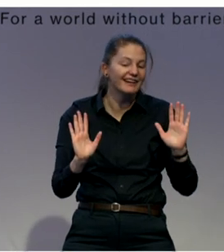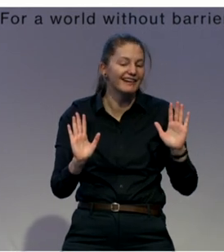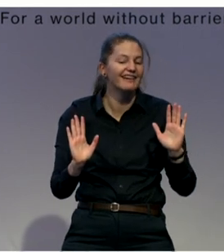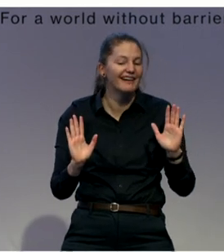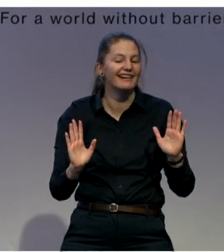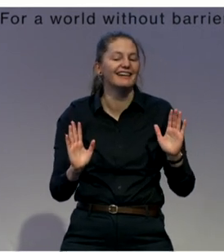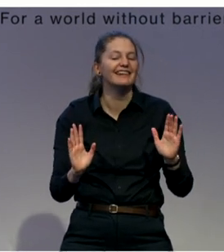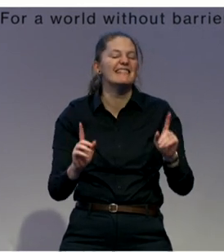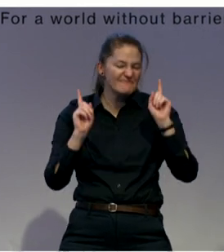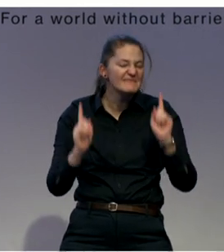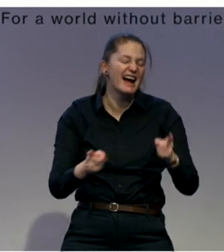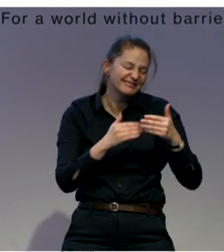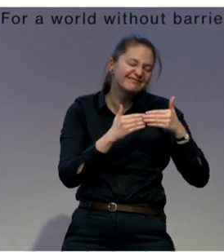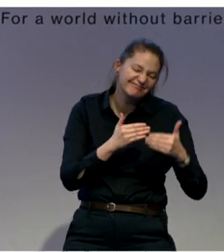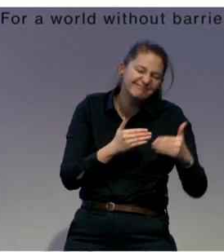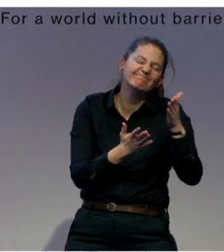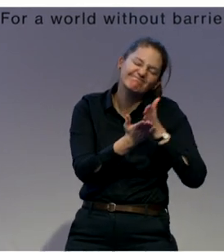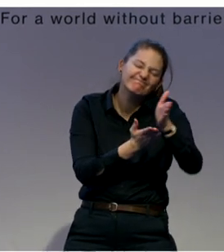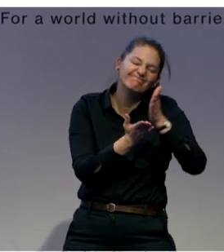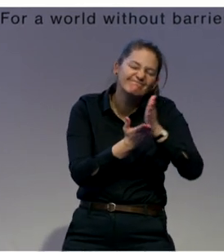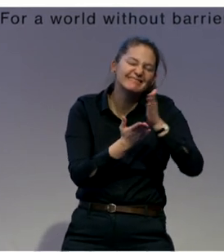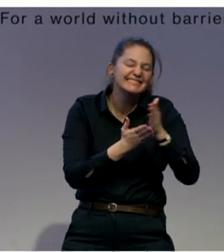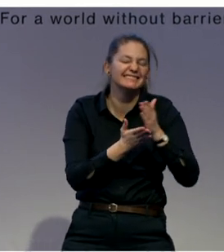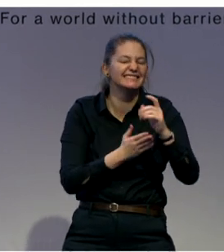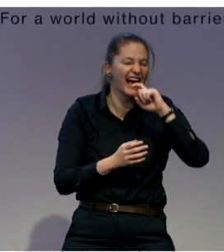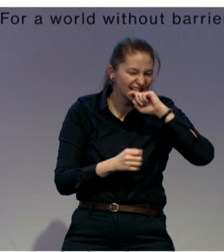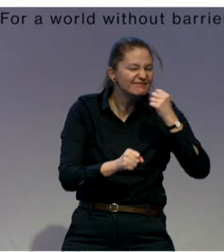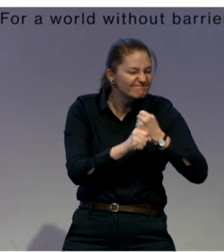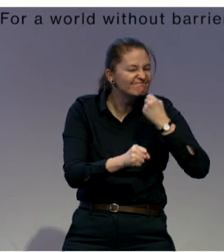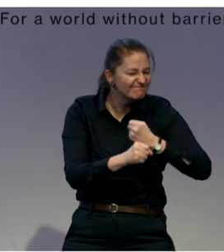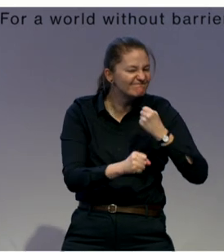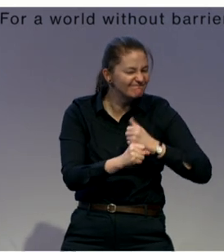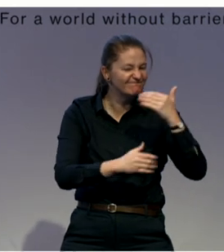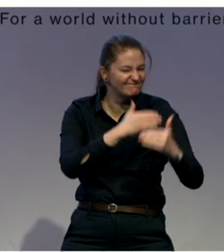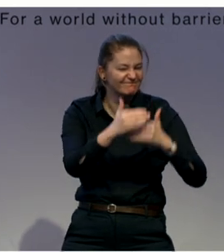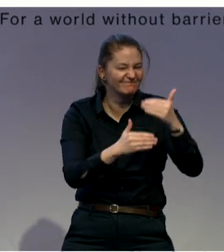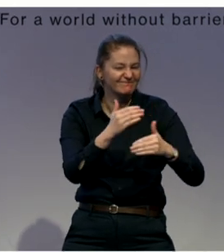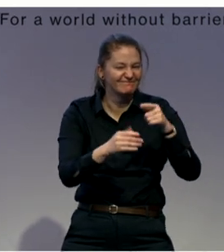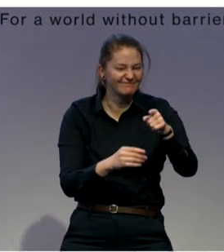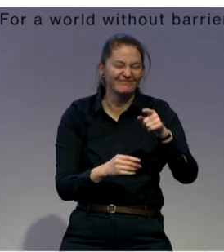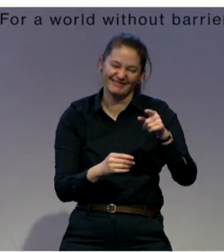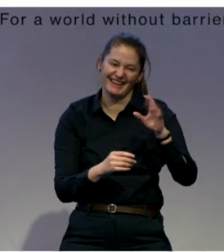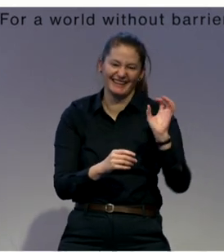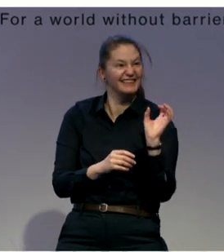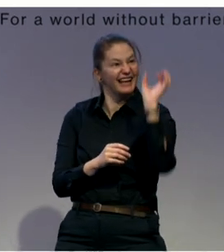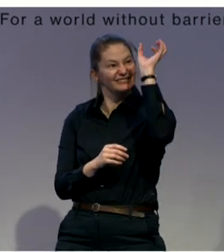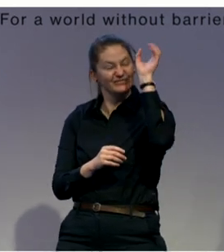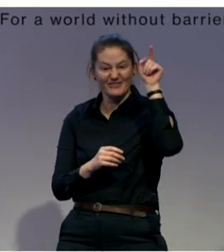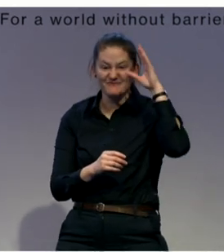more and more because Keystone Moldova, I want to say, didn't complete